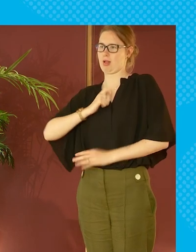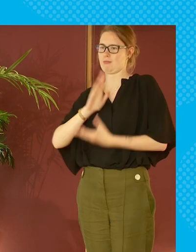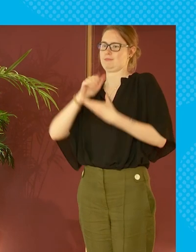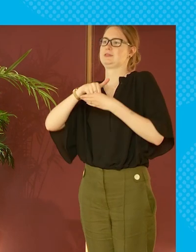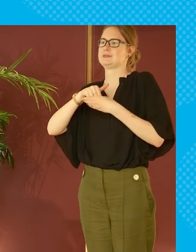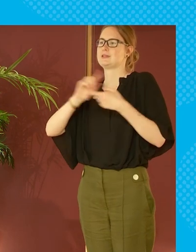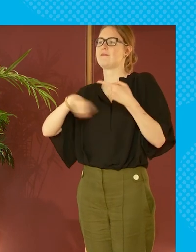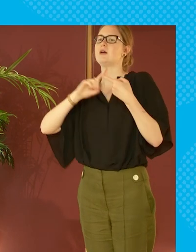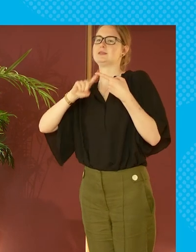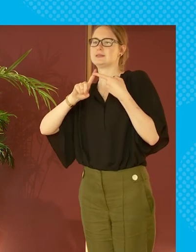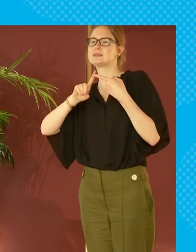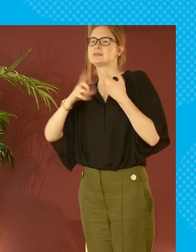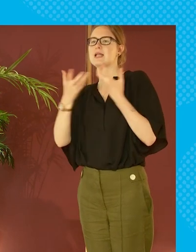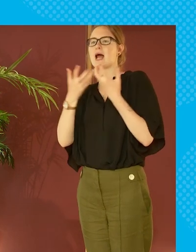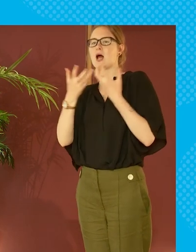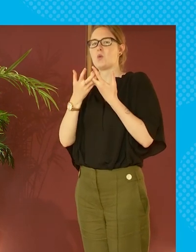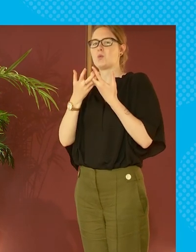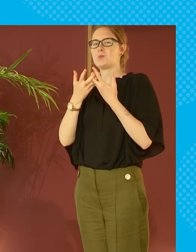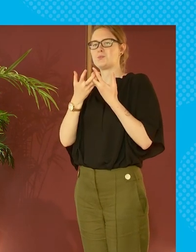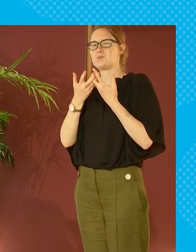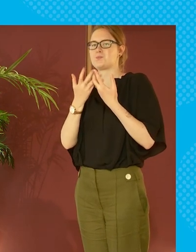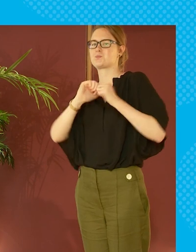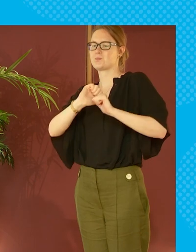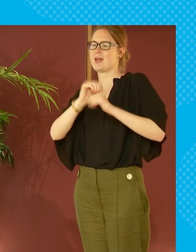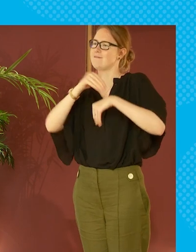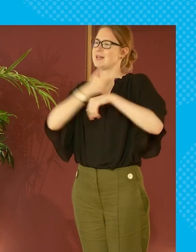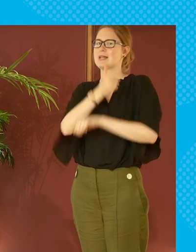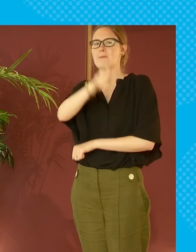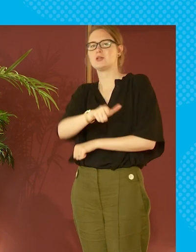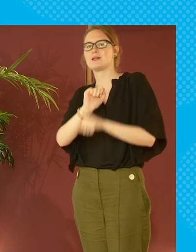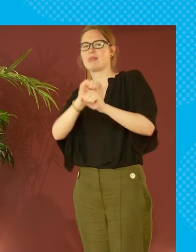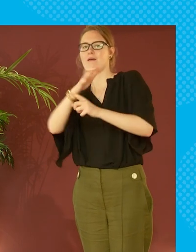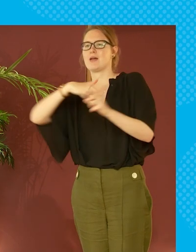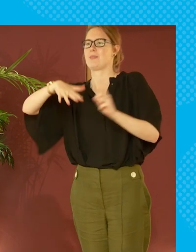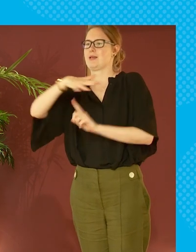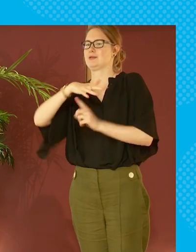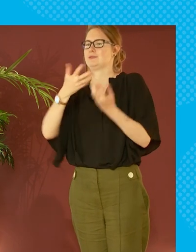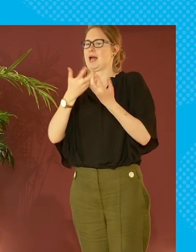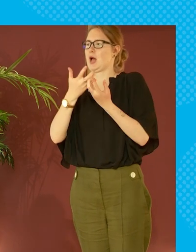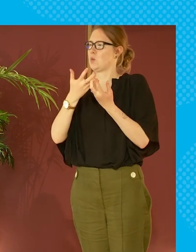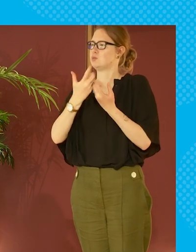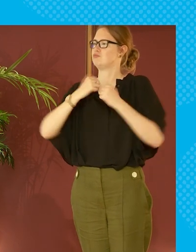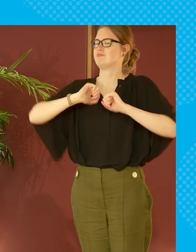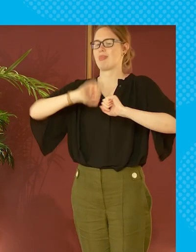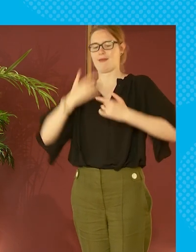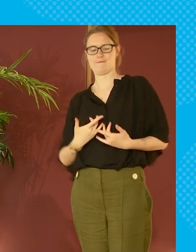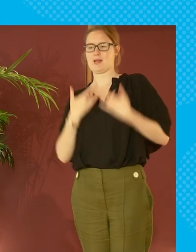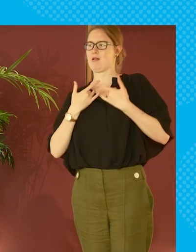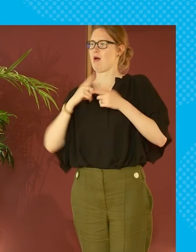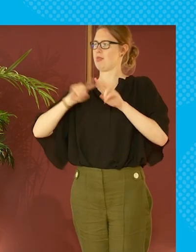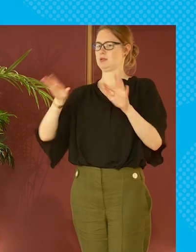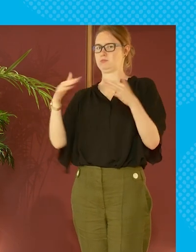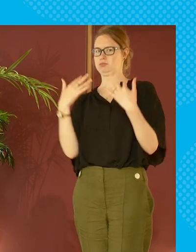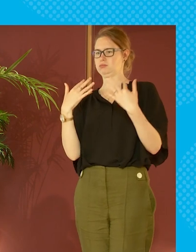one in terms of what it does to to to the individuals and the families in terms of how how